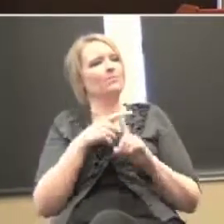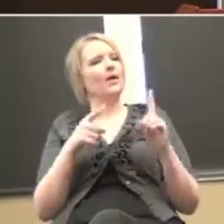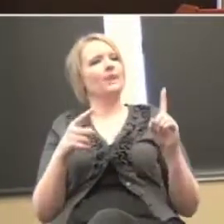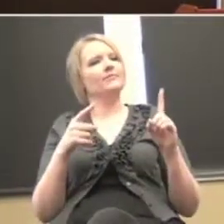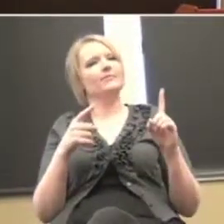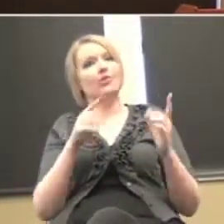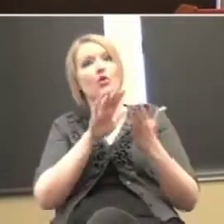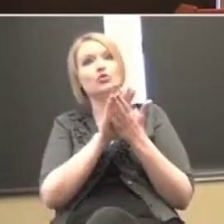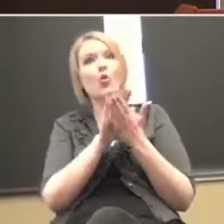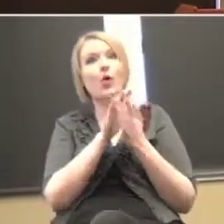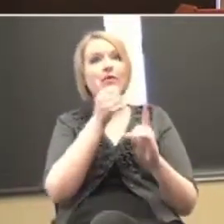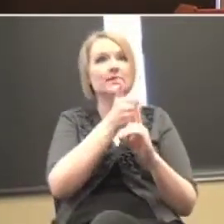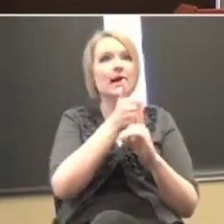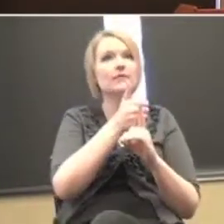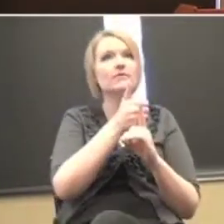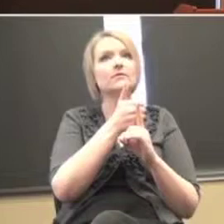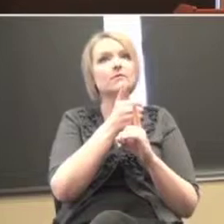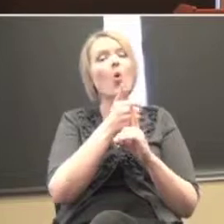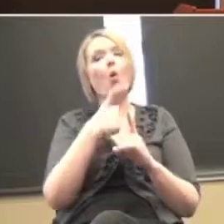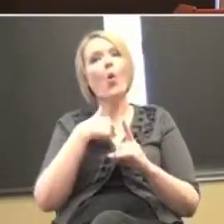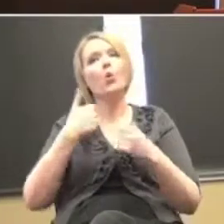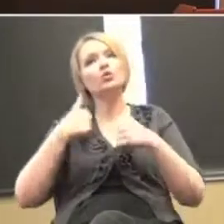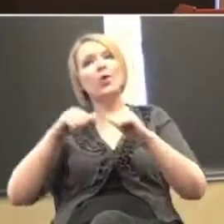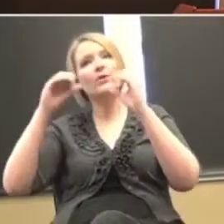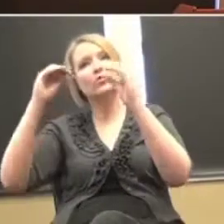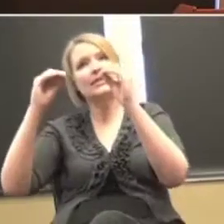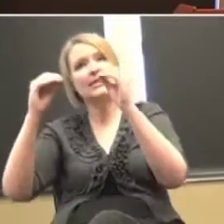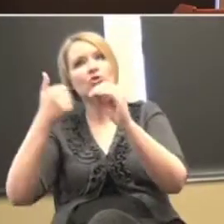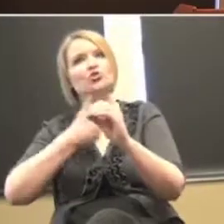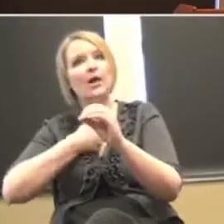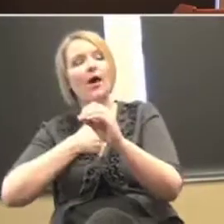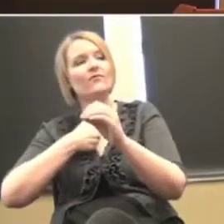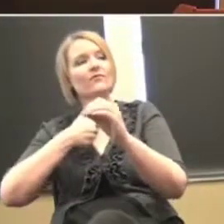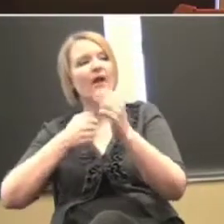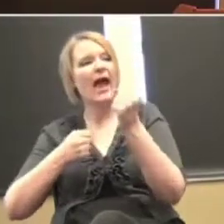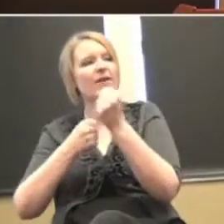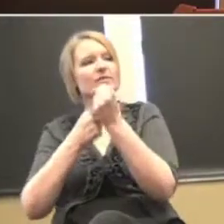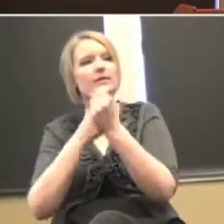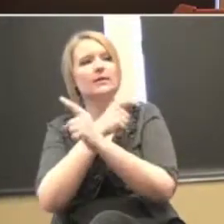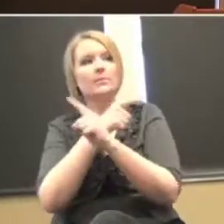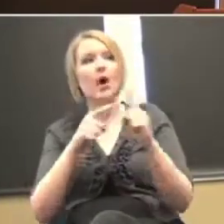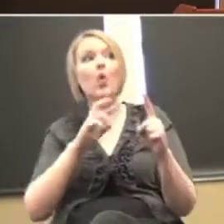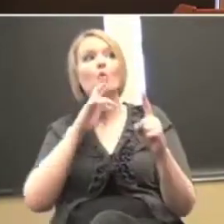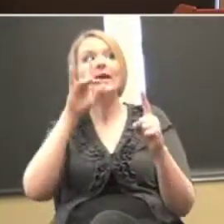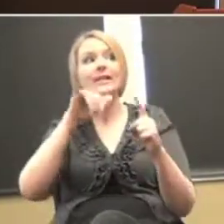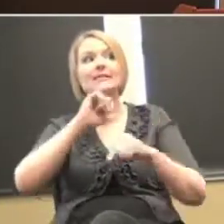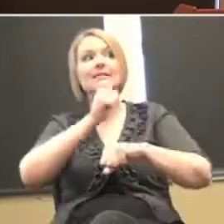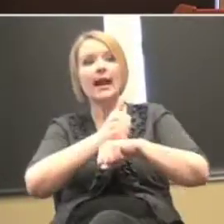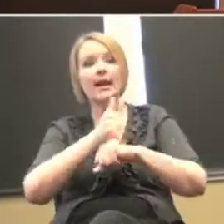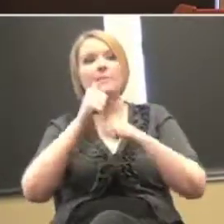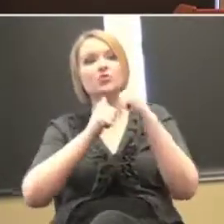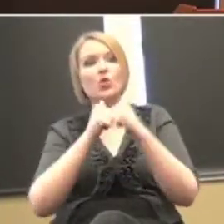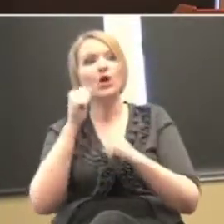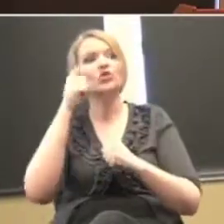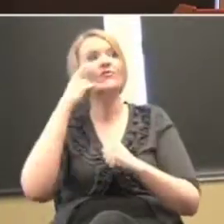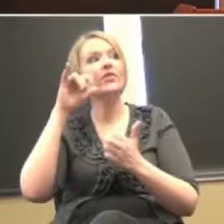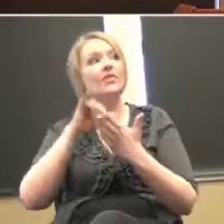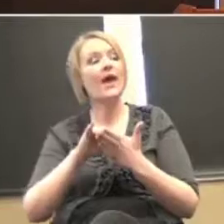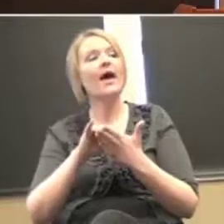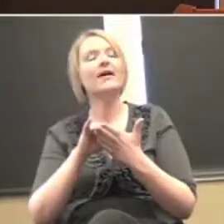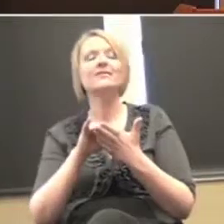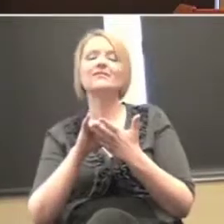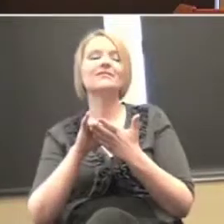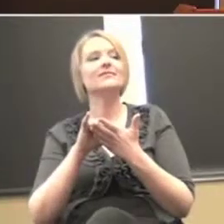that they're trying to teach self-advocacy they've got a good thing in their plan where they're actually truly directly instructing that and made that as part of the issue they might